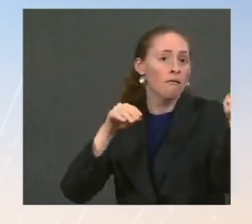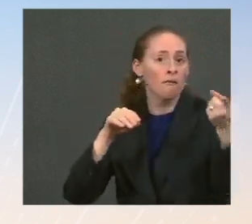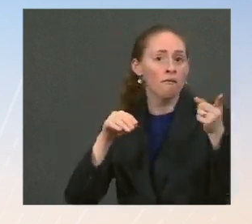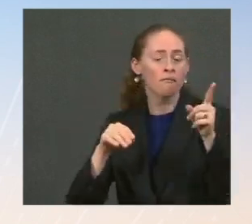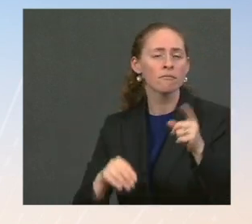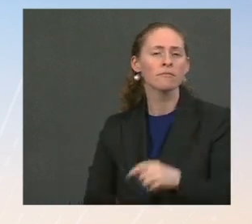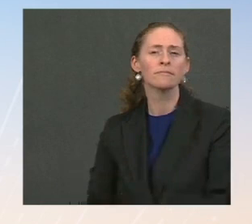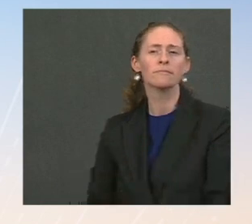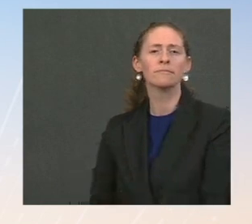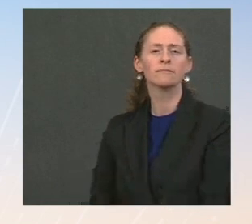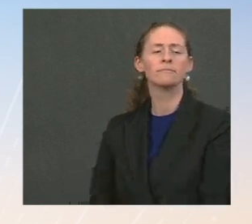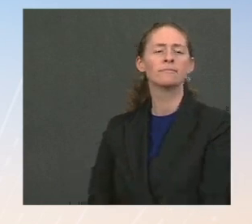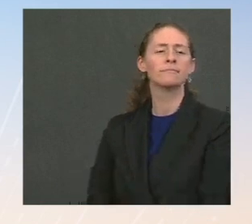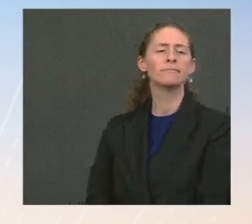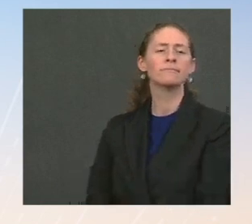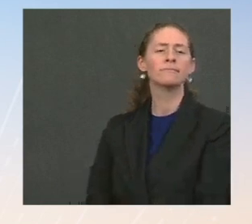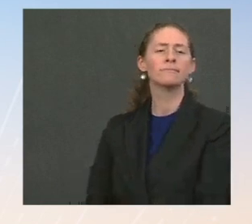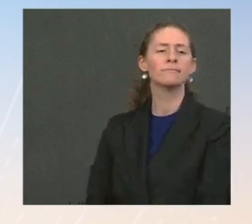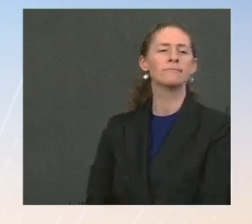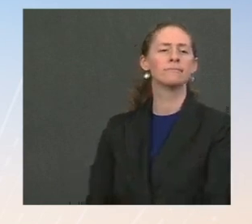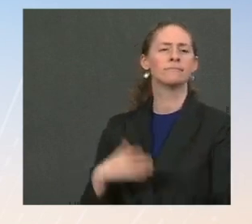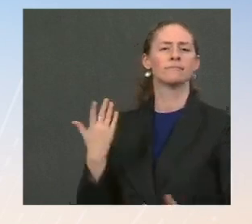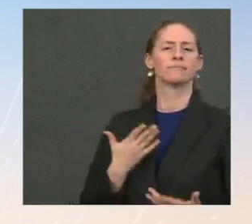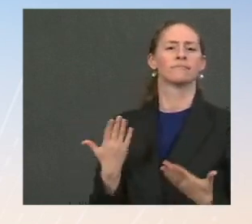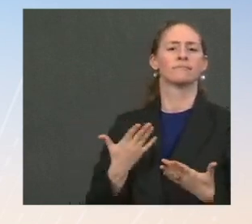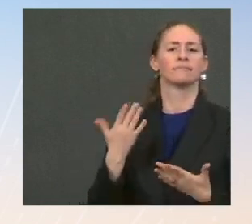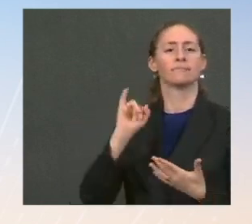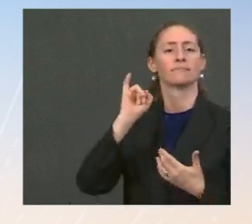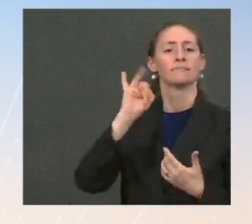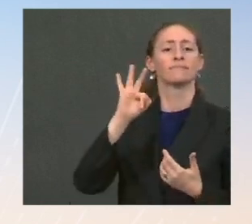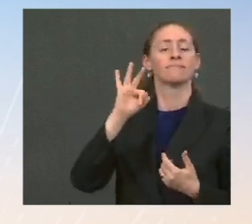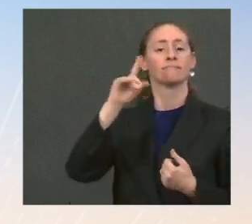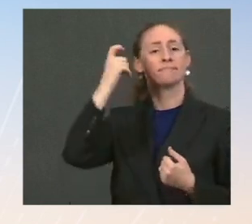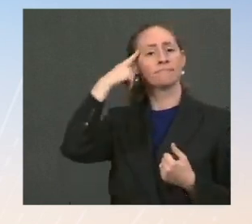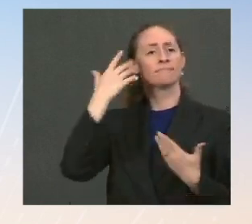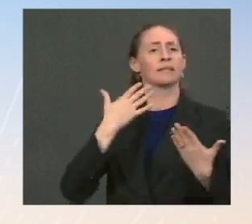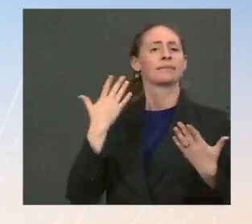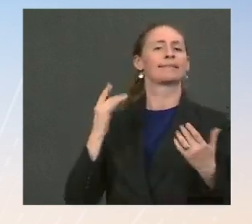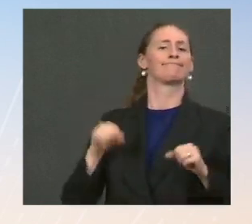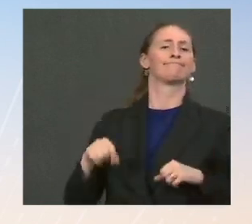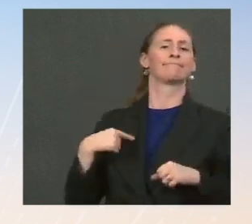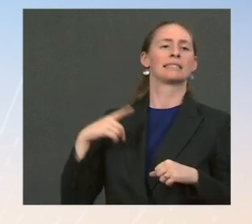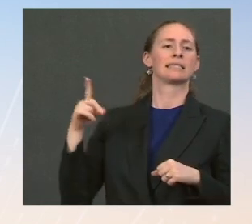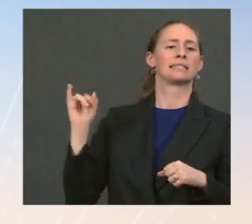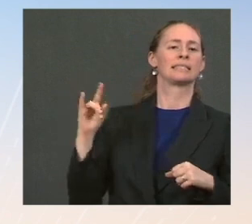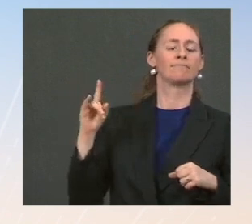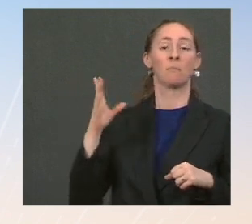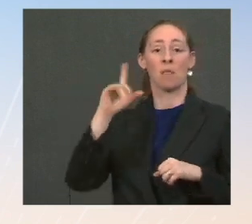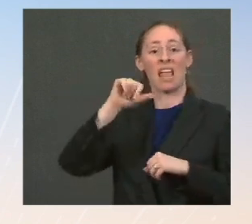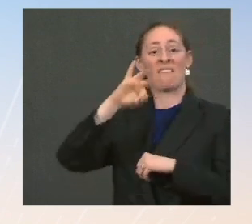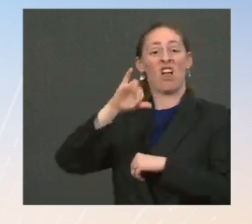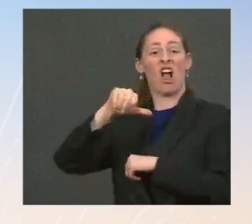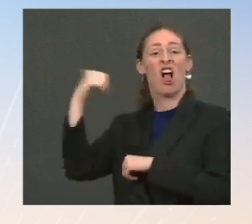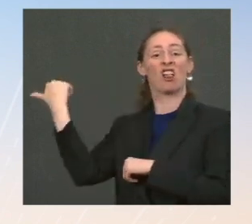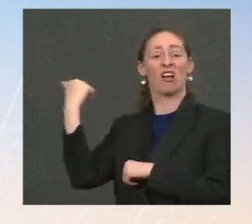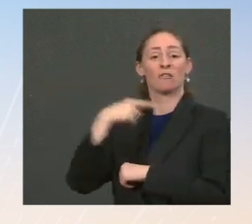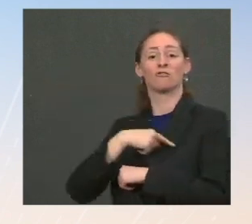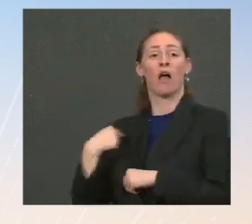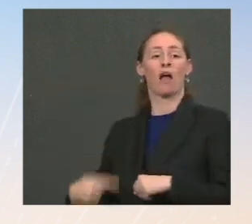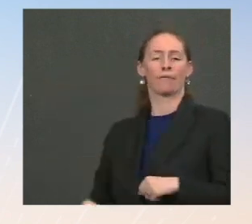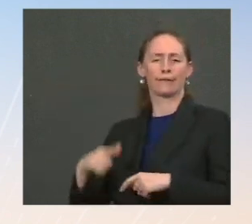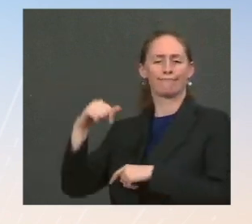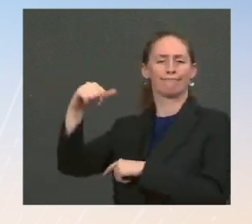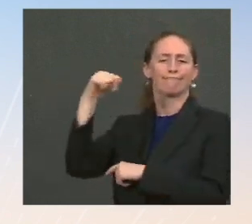the government would not readily admit. So would you say this is a fair characterization? Is there a reason for this? Diplomatic or not? And would you commit to